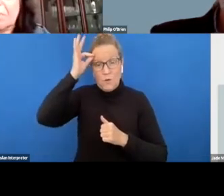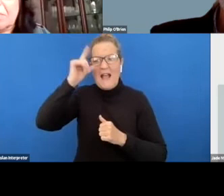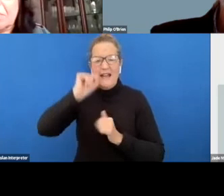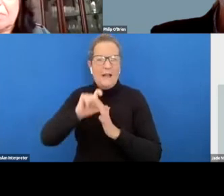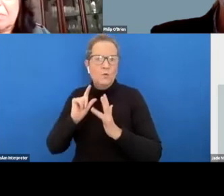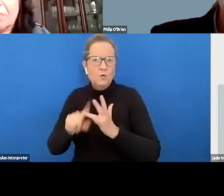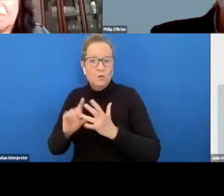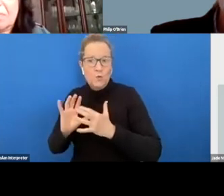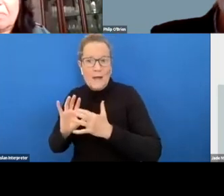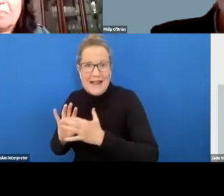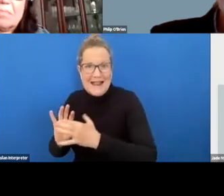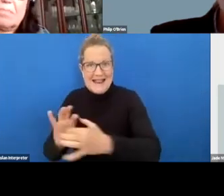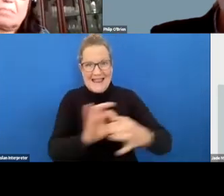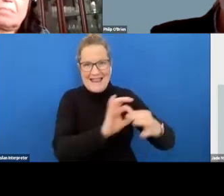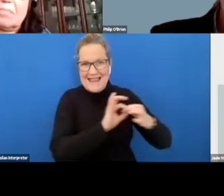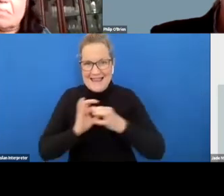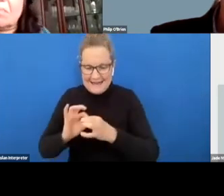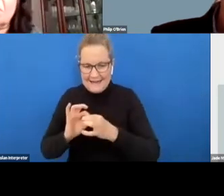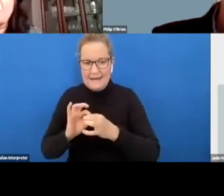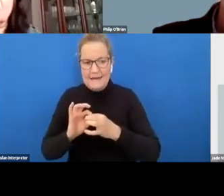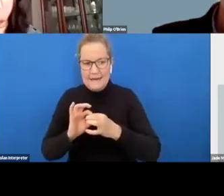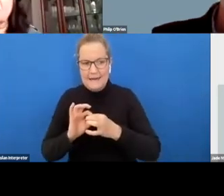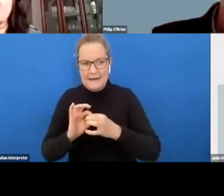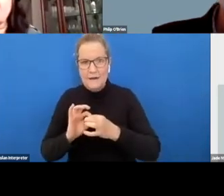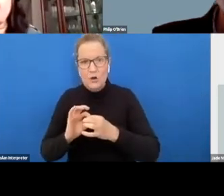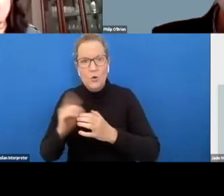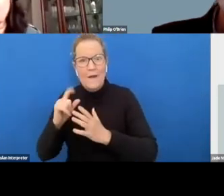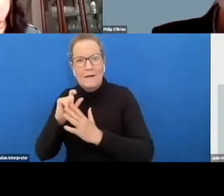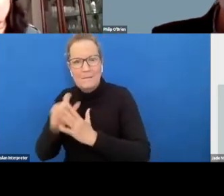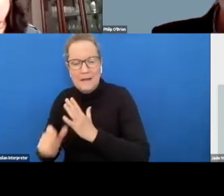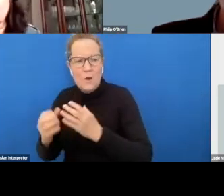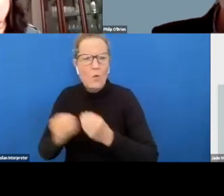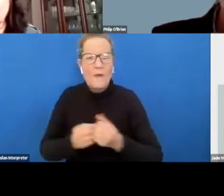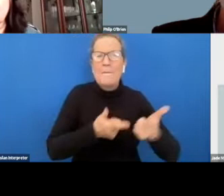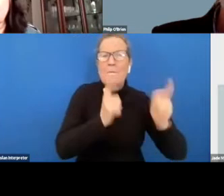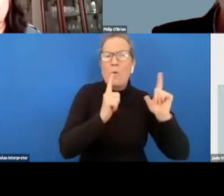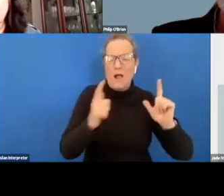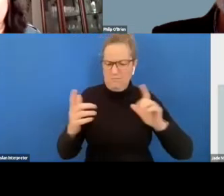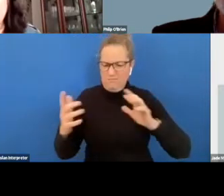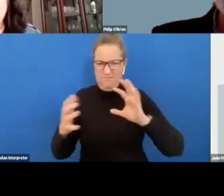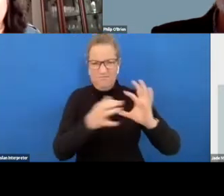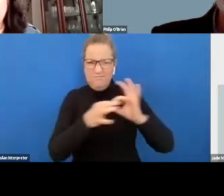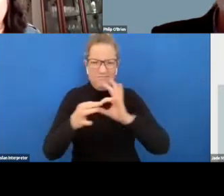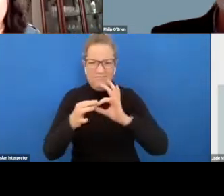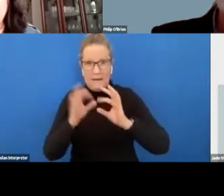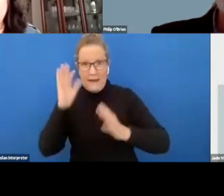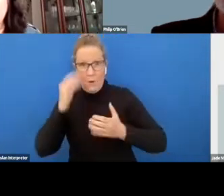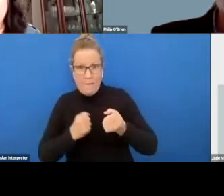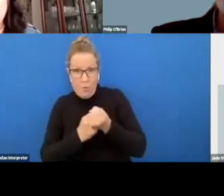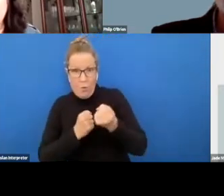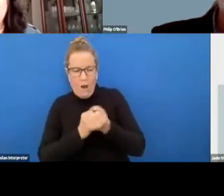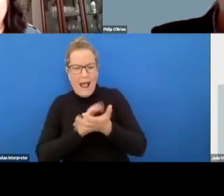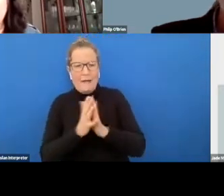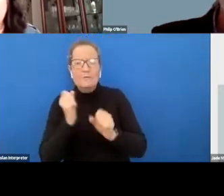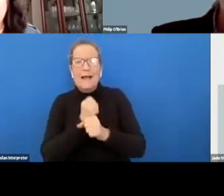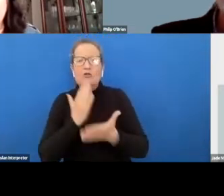supporting people with disabilities and prospective employers what would need to happen for these relationships to be productive and sustainable and